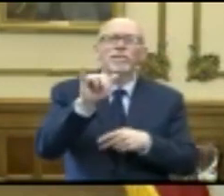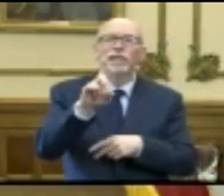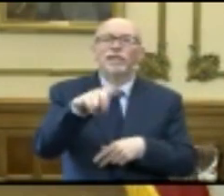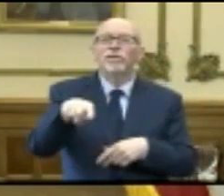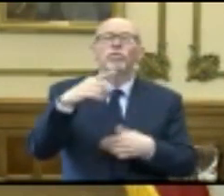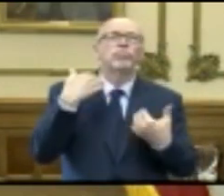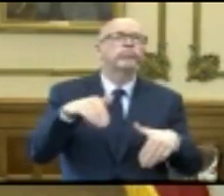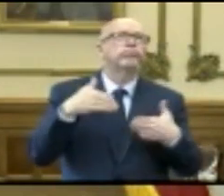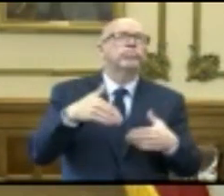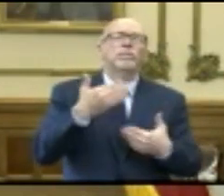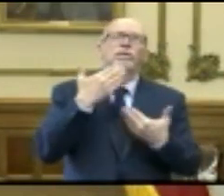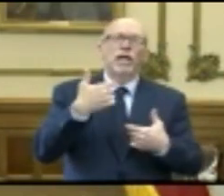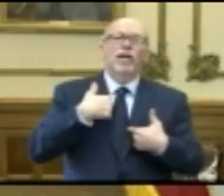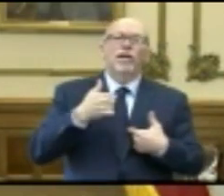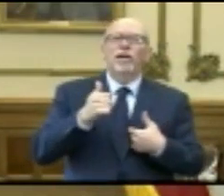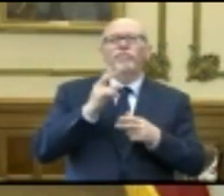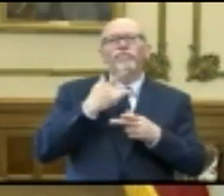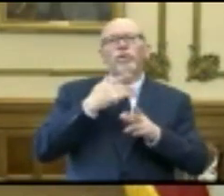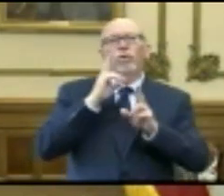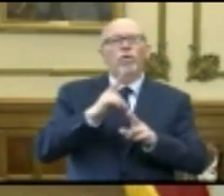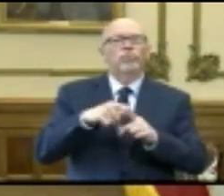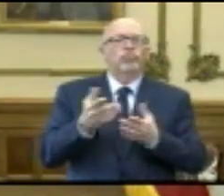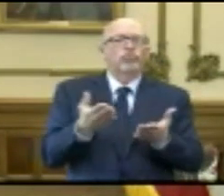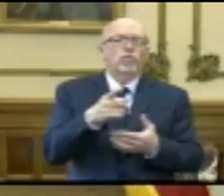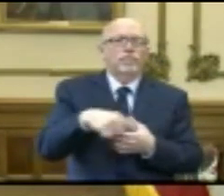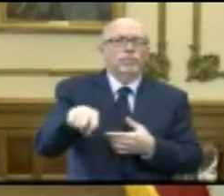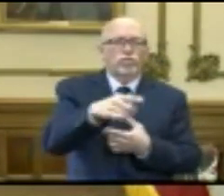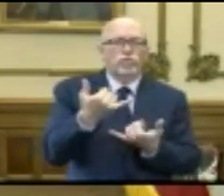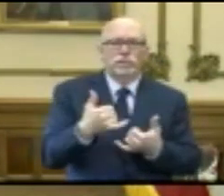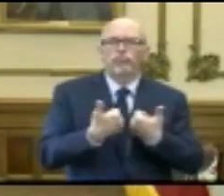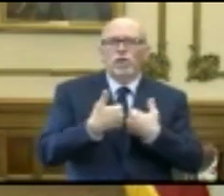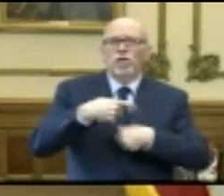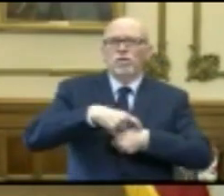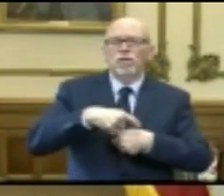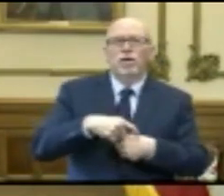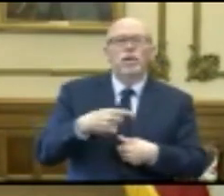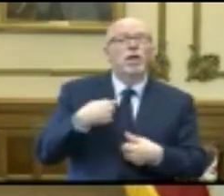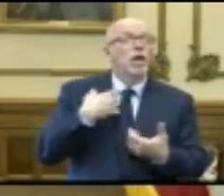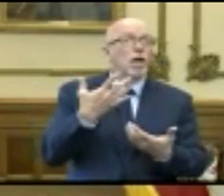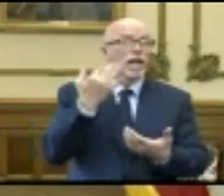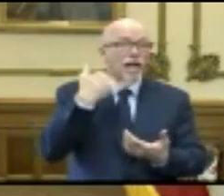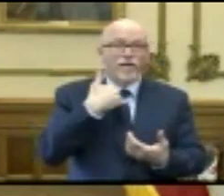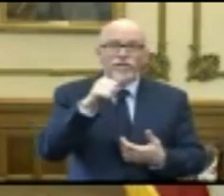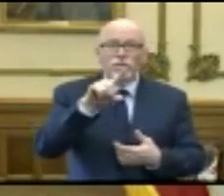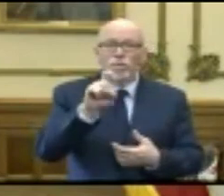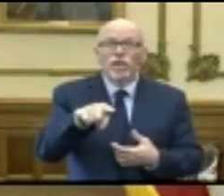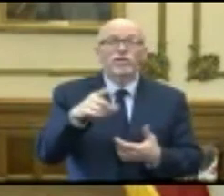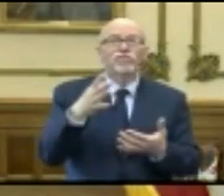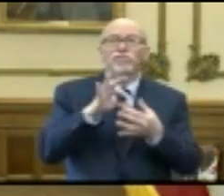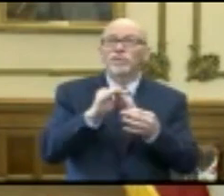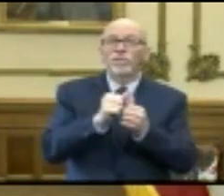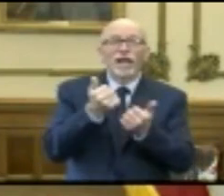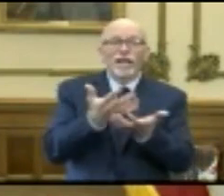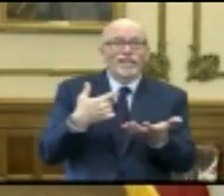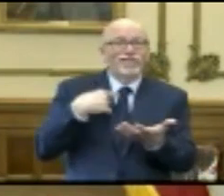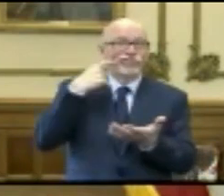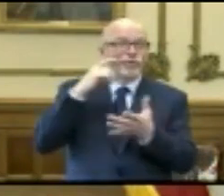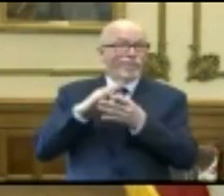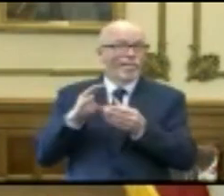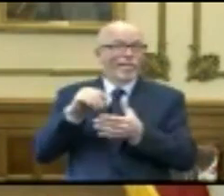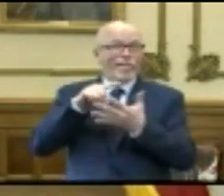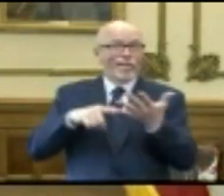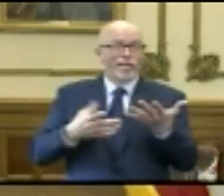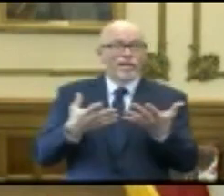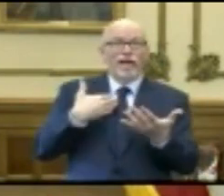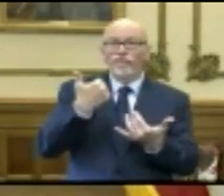this opportunity to be of service during this challenging time. I would invite you, if you have any questions about some of the matters that I just brought